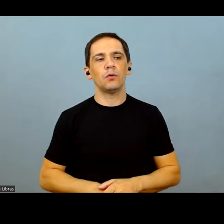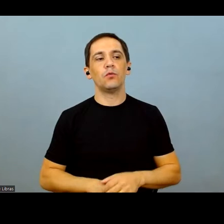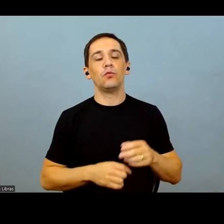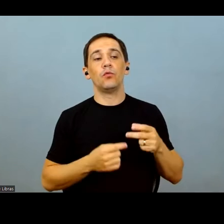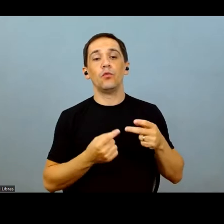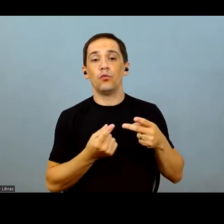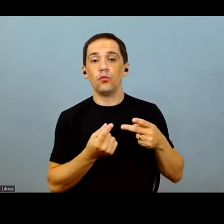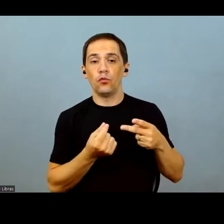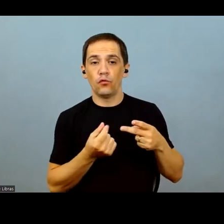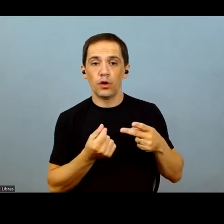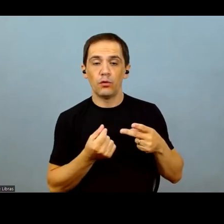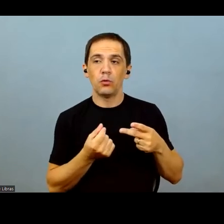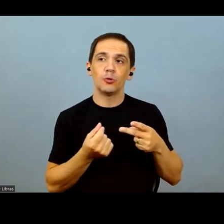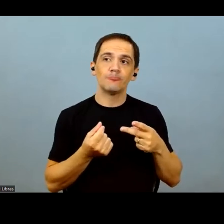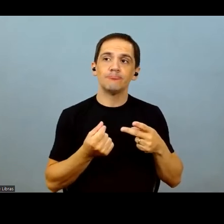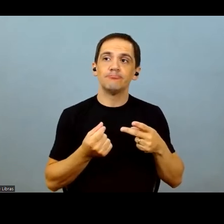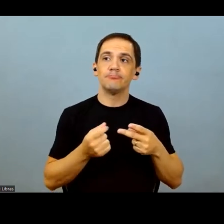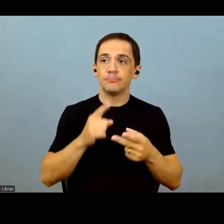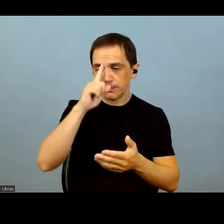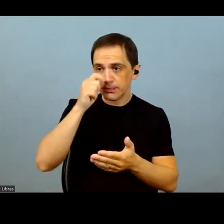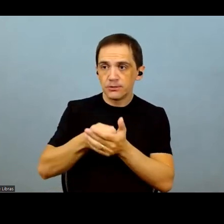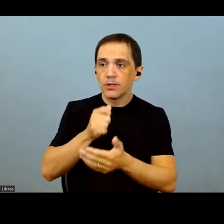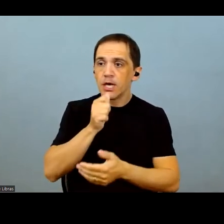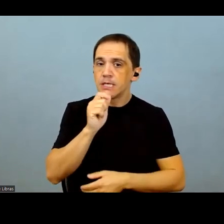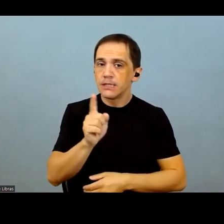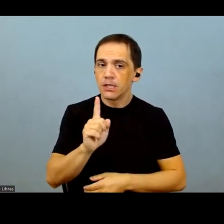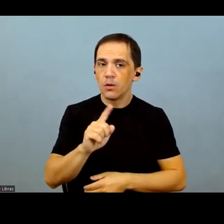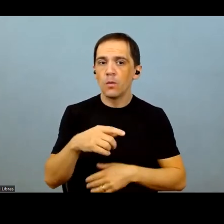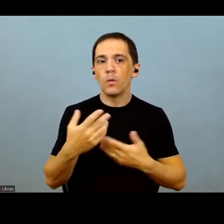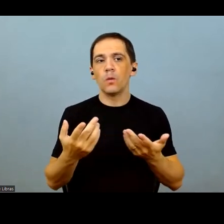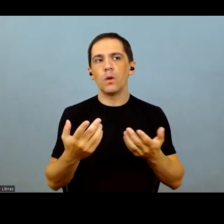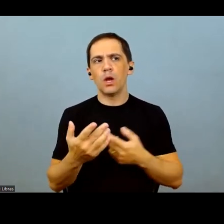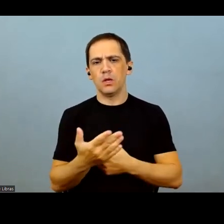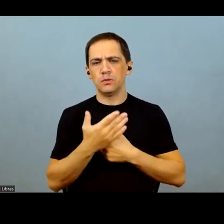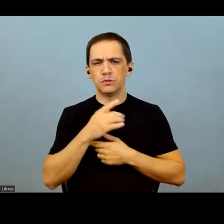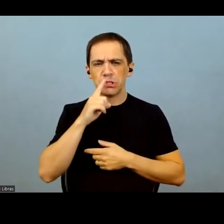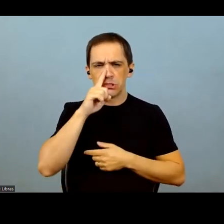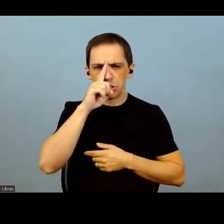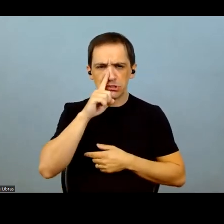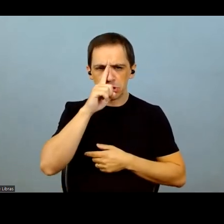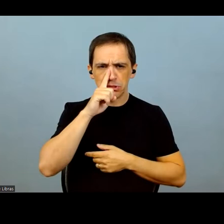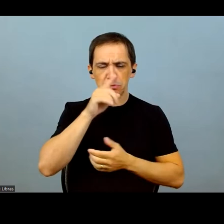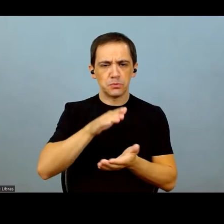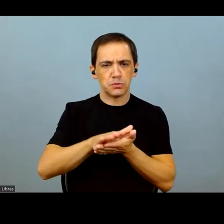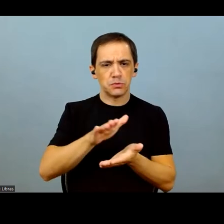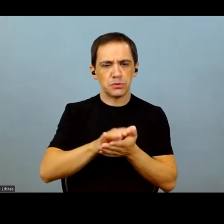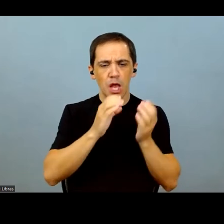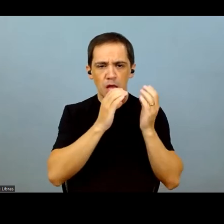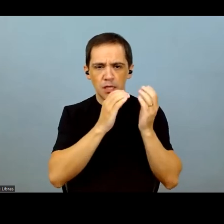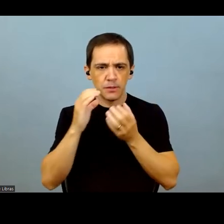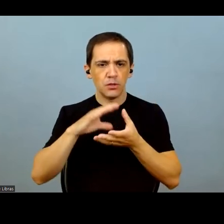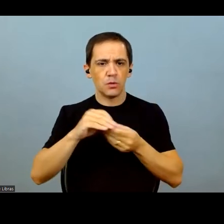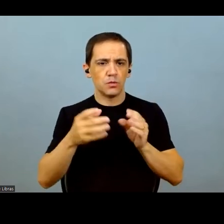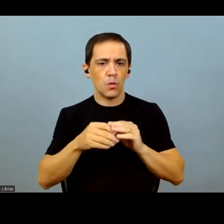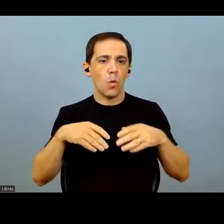so which of those points? Either prices that are open or any risks to the cotton and